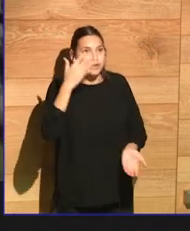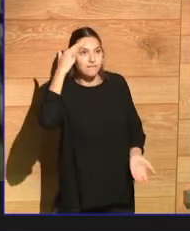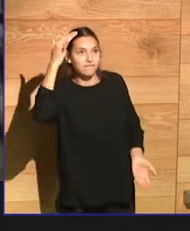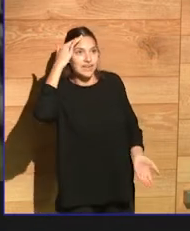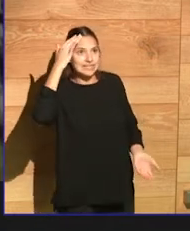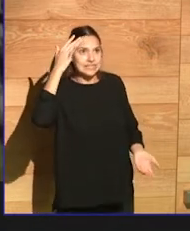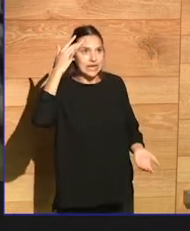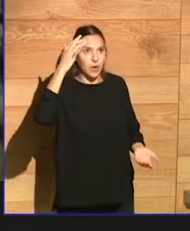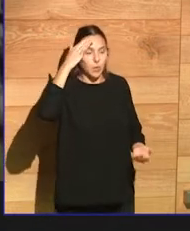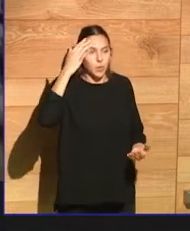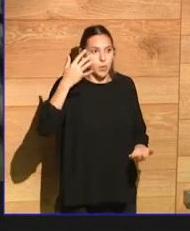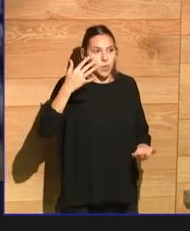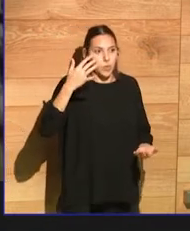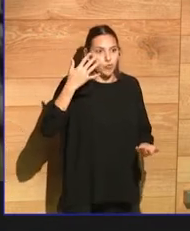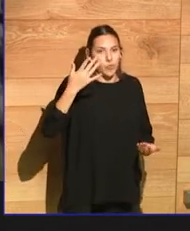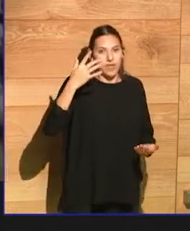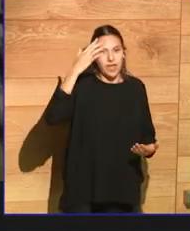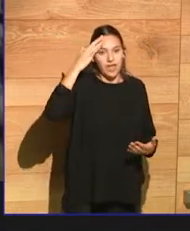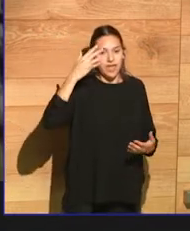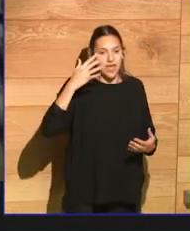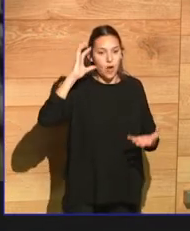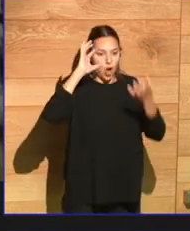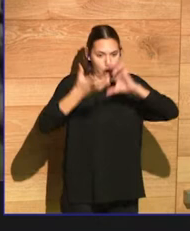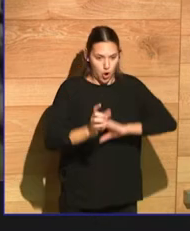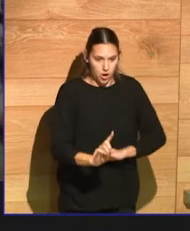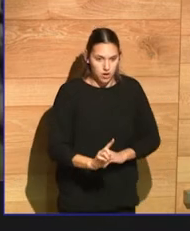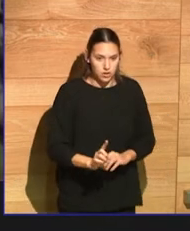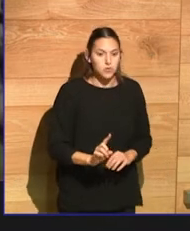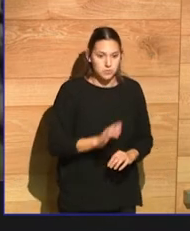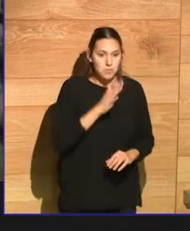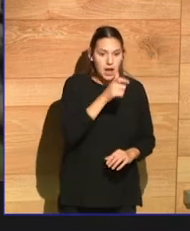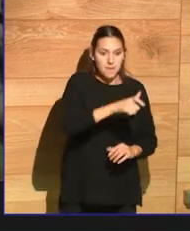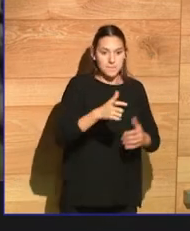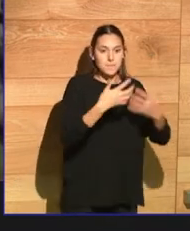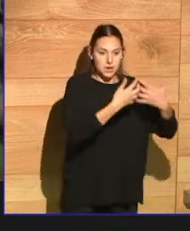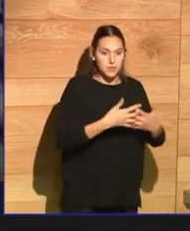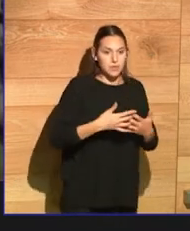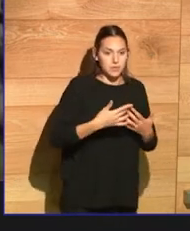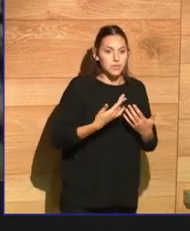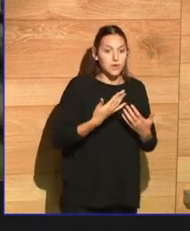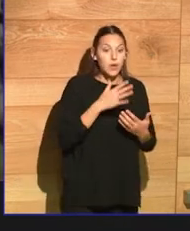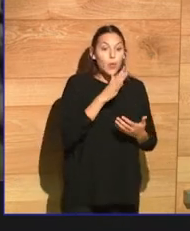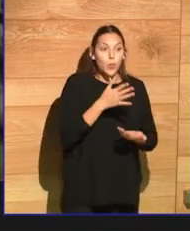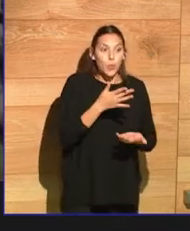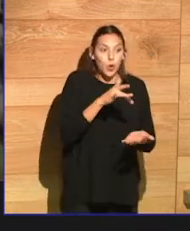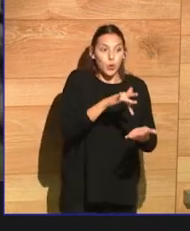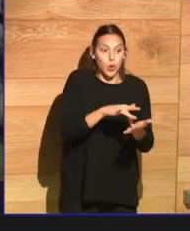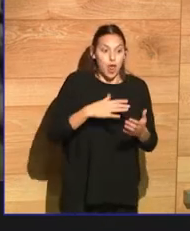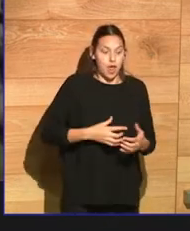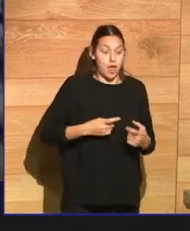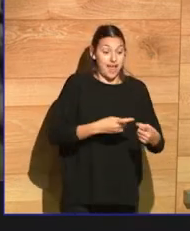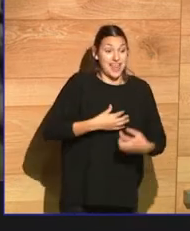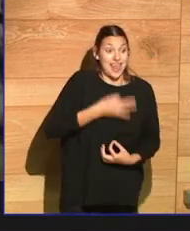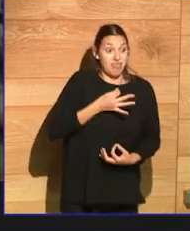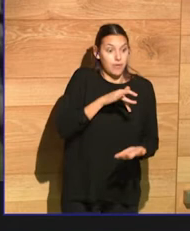going through with the idea of what if we did have a civil war? What if we did break the country up into at least three different, much more